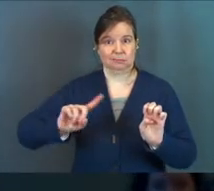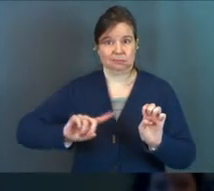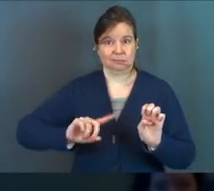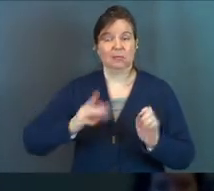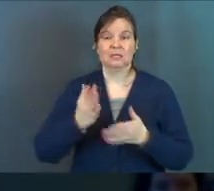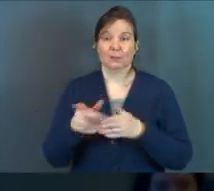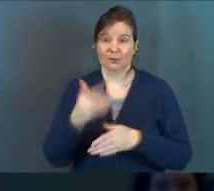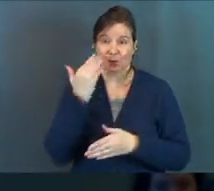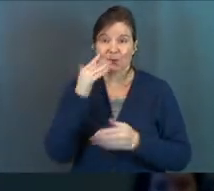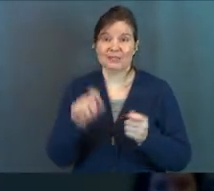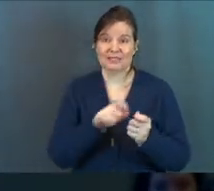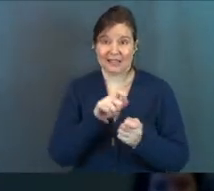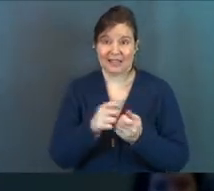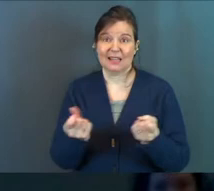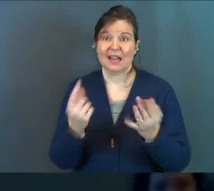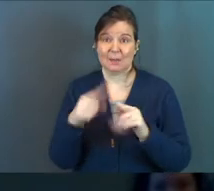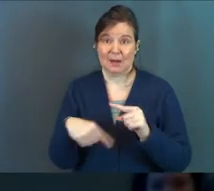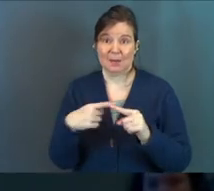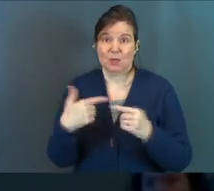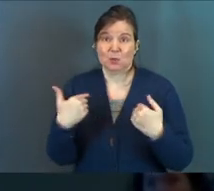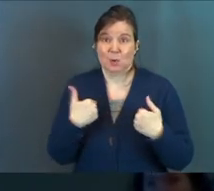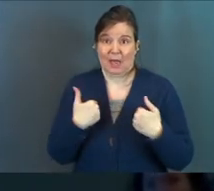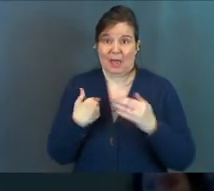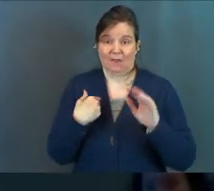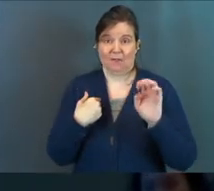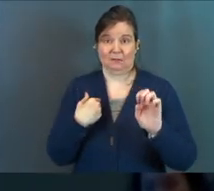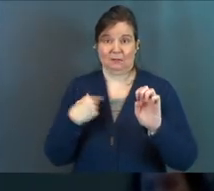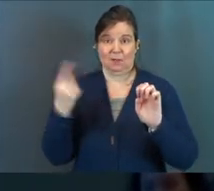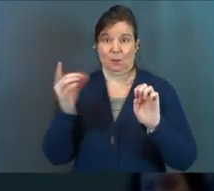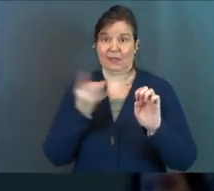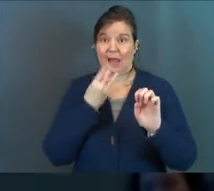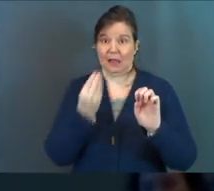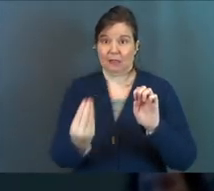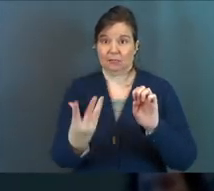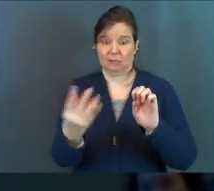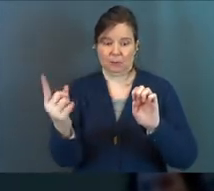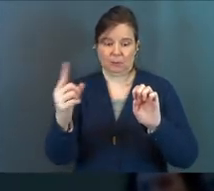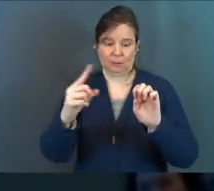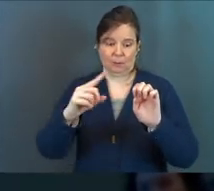Some of you know exactly how many miles you've got once the light comes on.